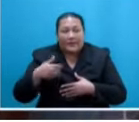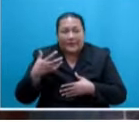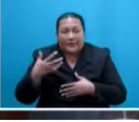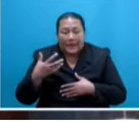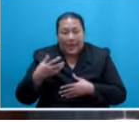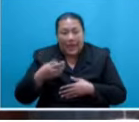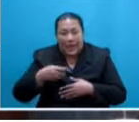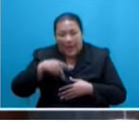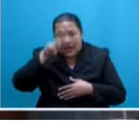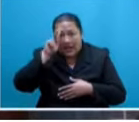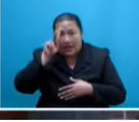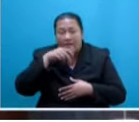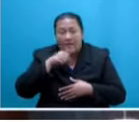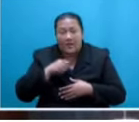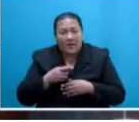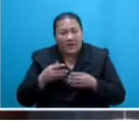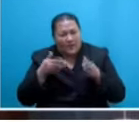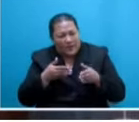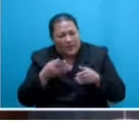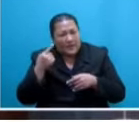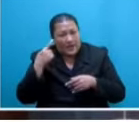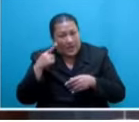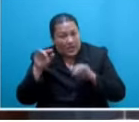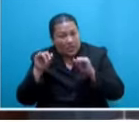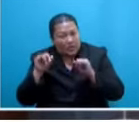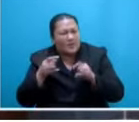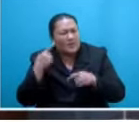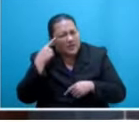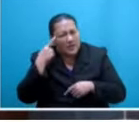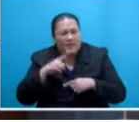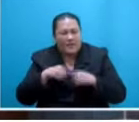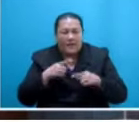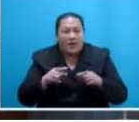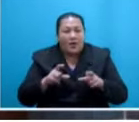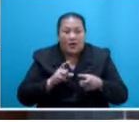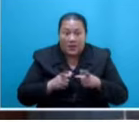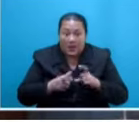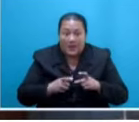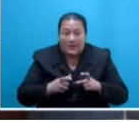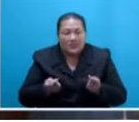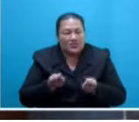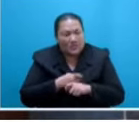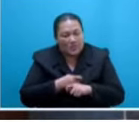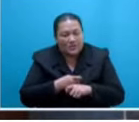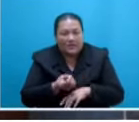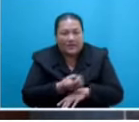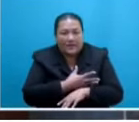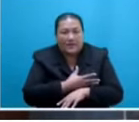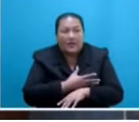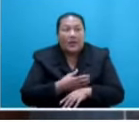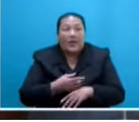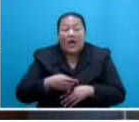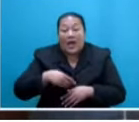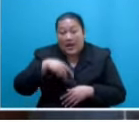work on the climate change or climate chaos indicator. Kandawa Church in Suba and its Church Choir for